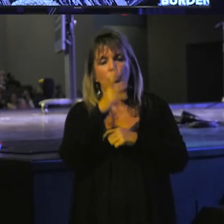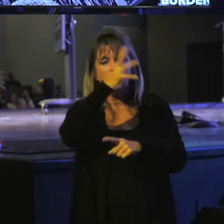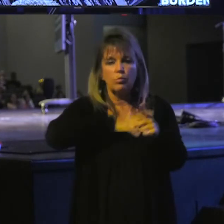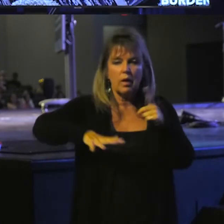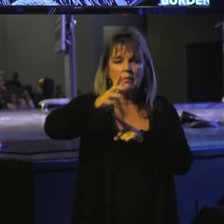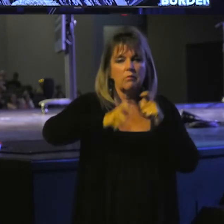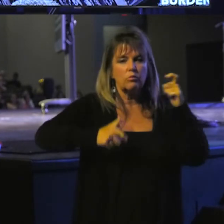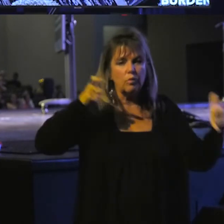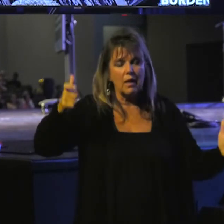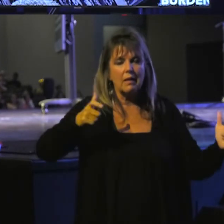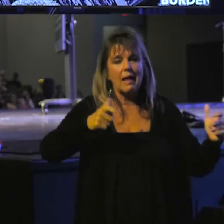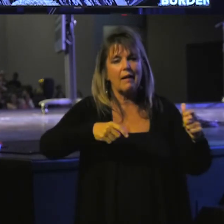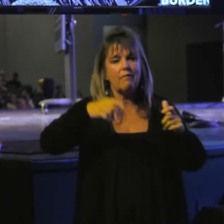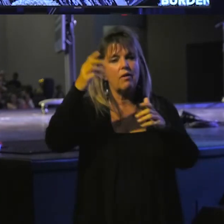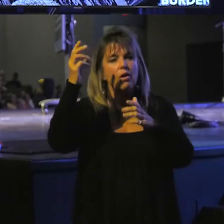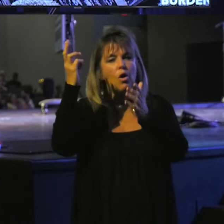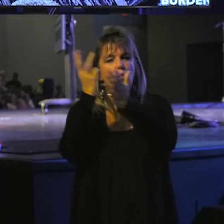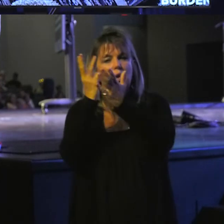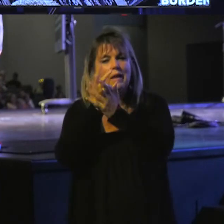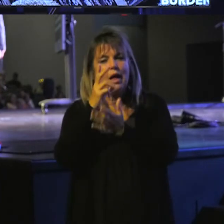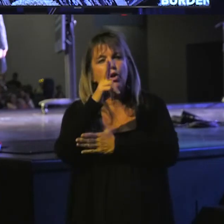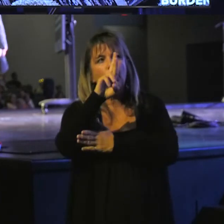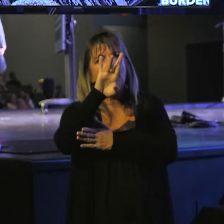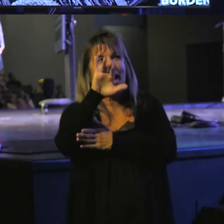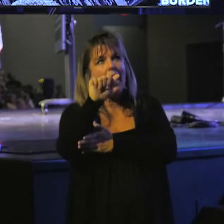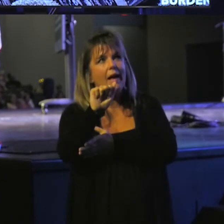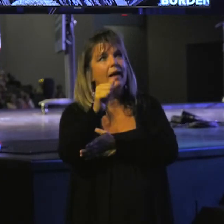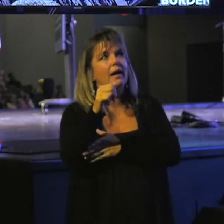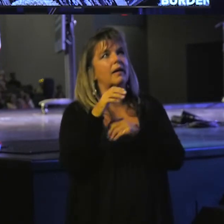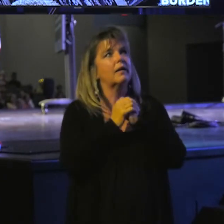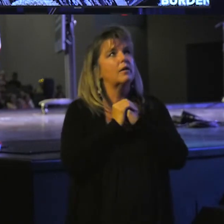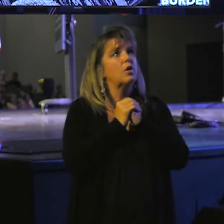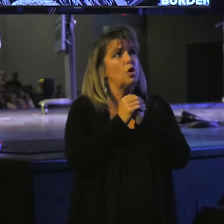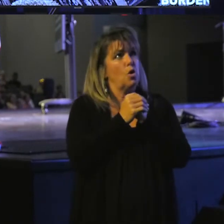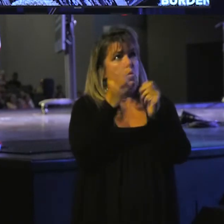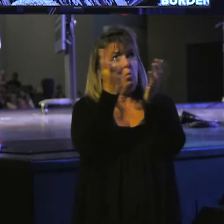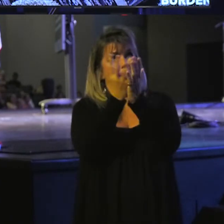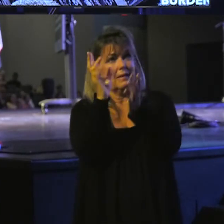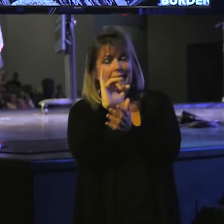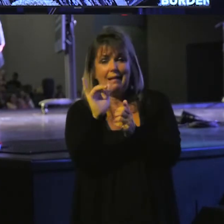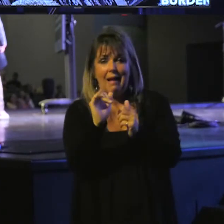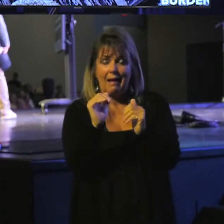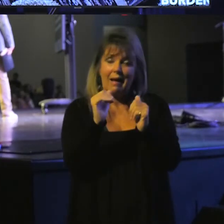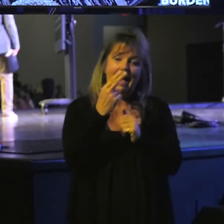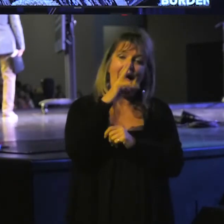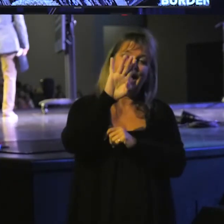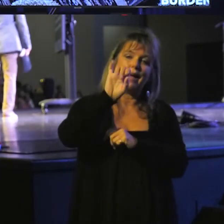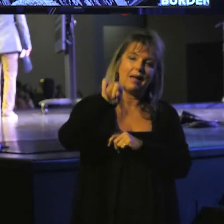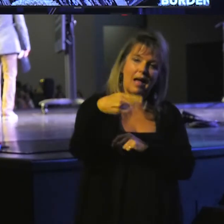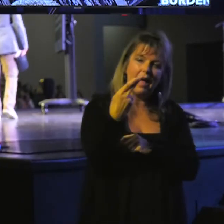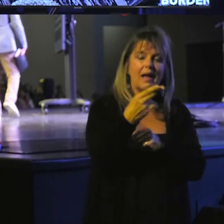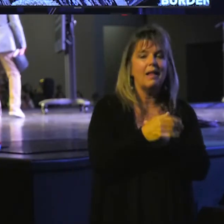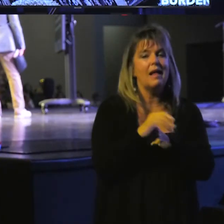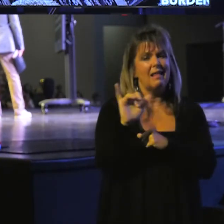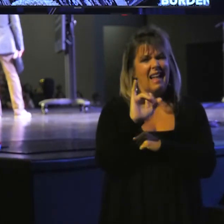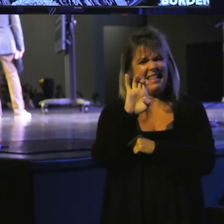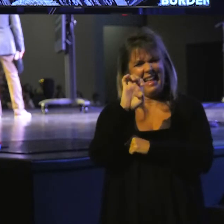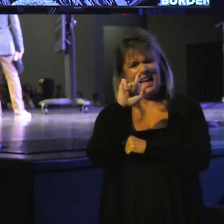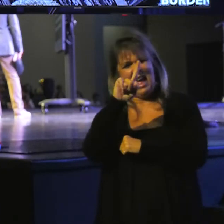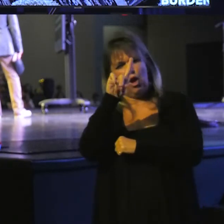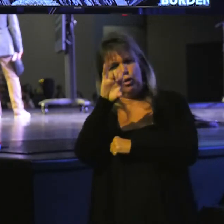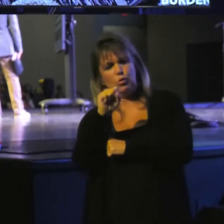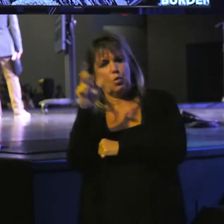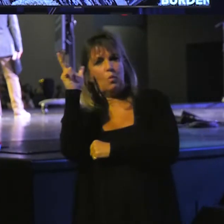great cloud of witnesses, witnesses like Uriah, witnesses like Ahiakim, witnesses like those elders who were